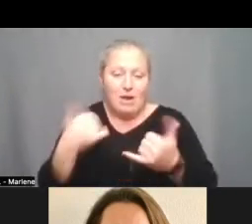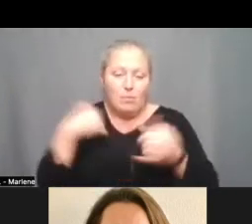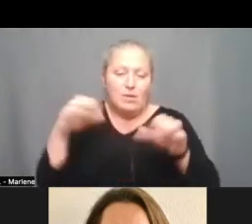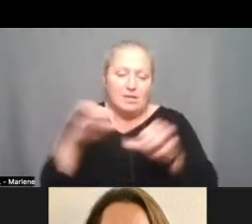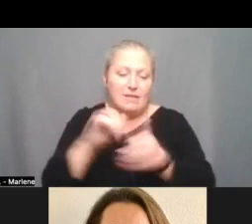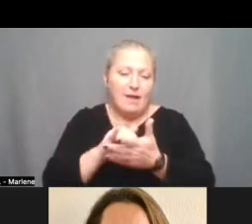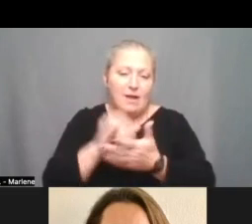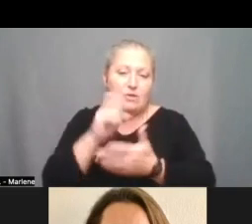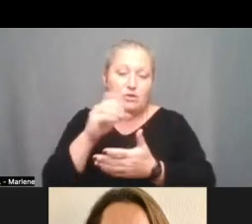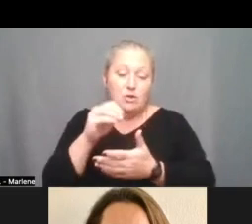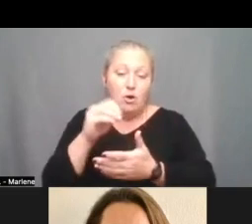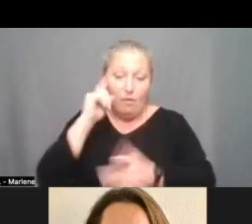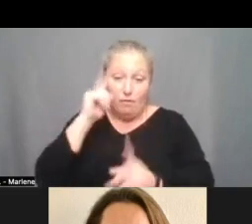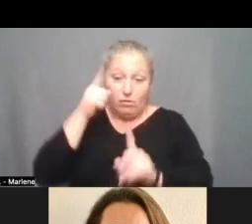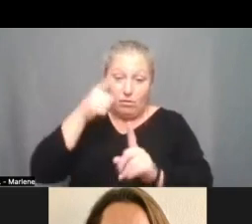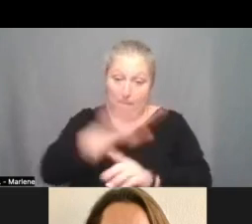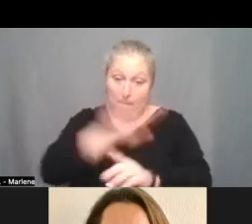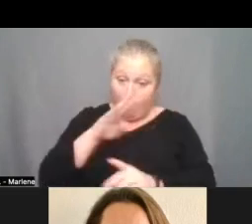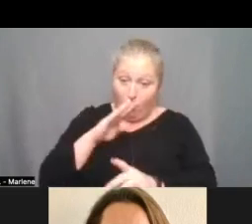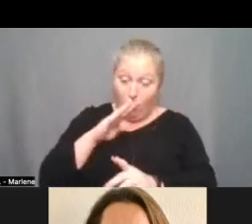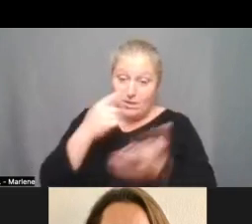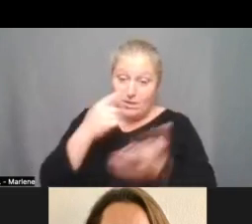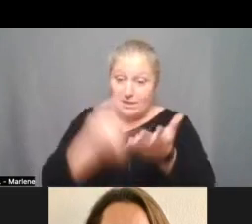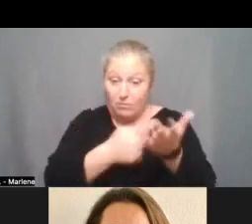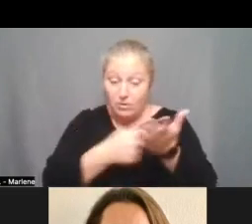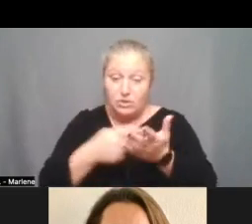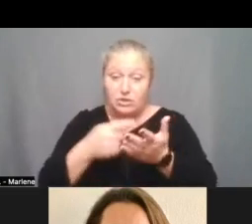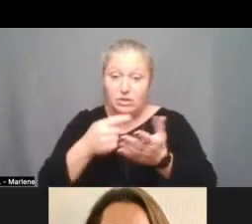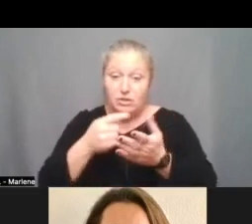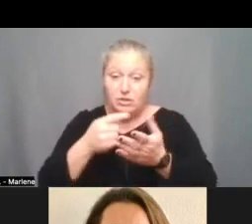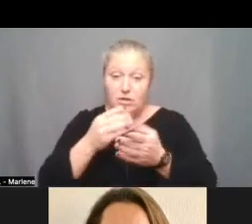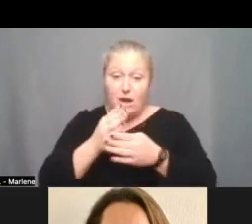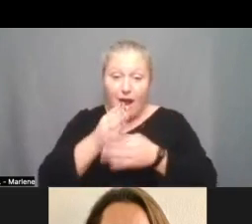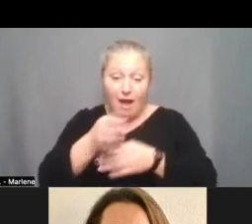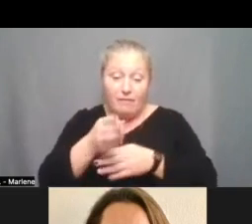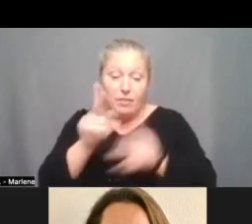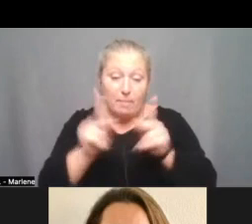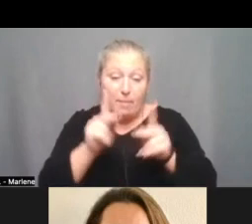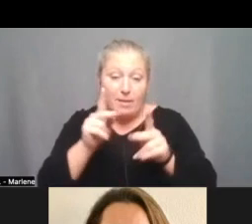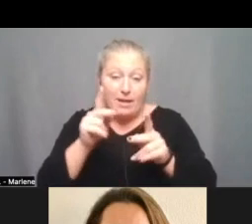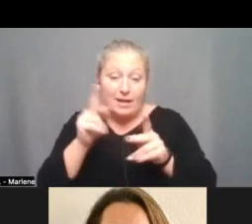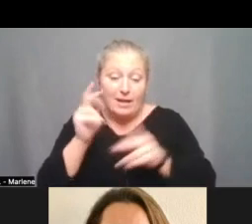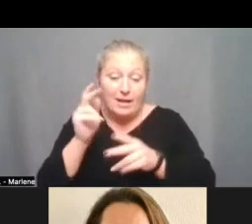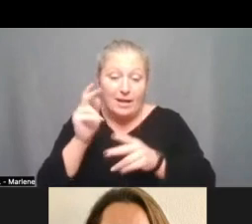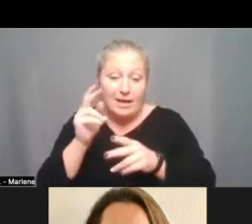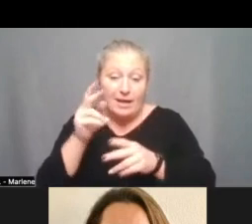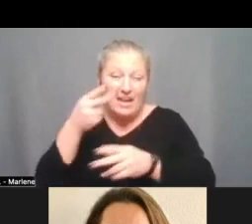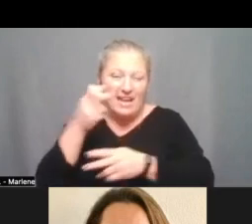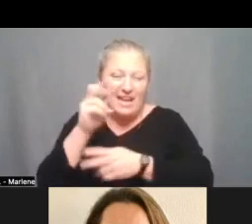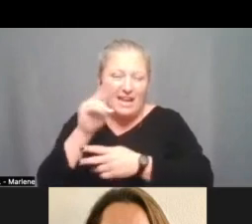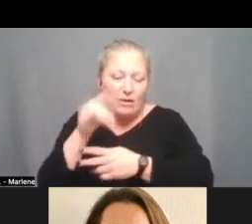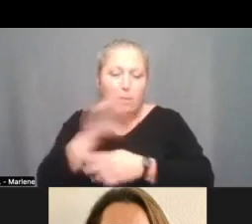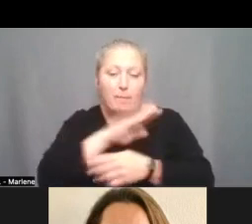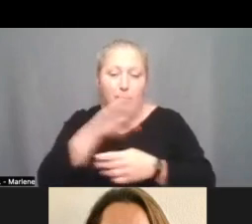as it pertains to the board's deliberation, following this public hearing, the board would is being presented the